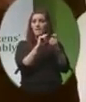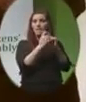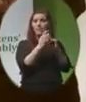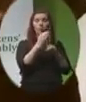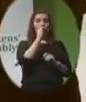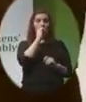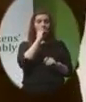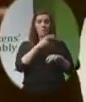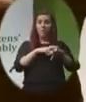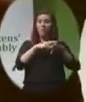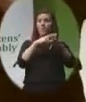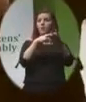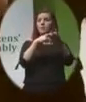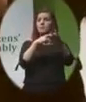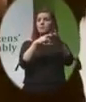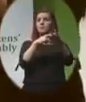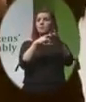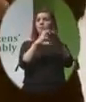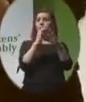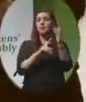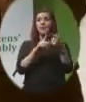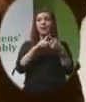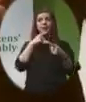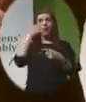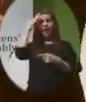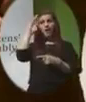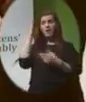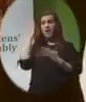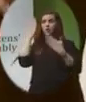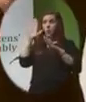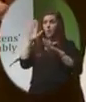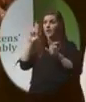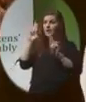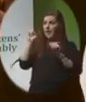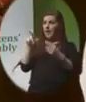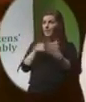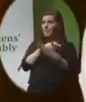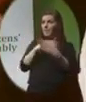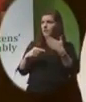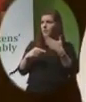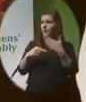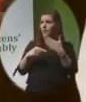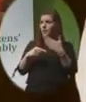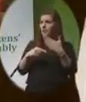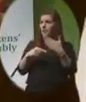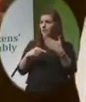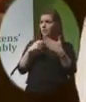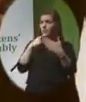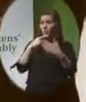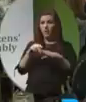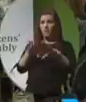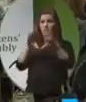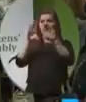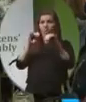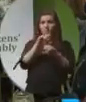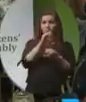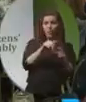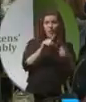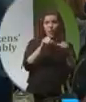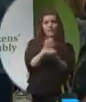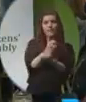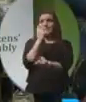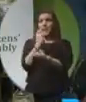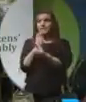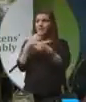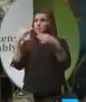Eighth Amendment, has also shown it is possible to prohibit abortion and still be a world leader in protecting the lives of pregnant women. I